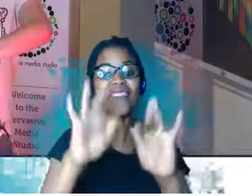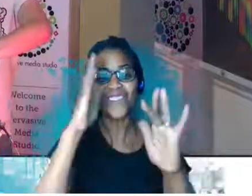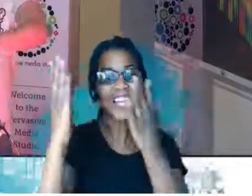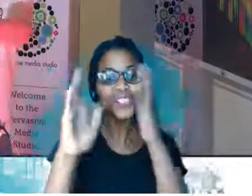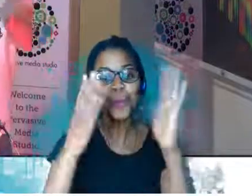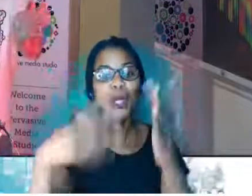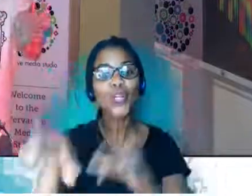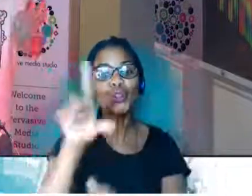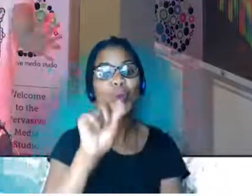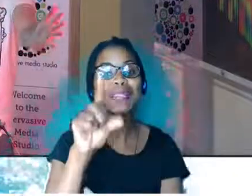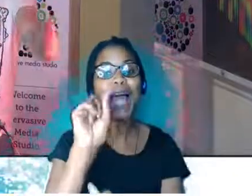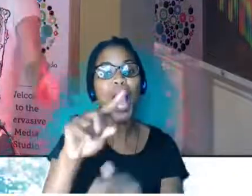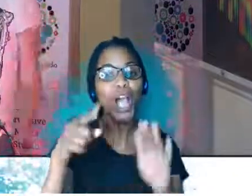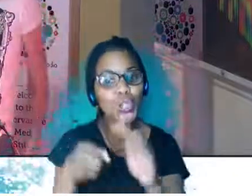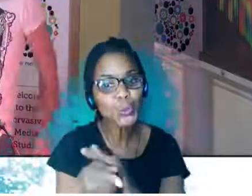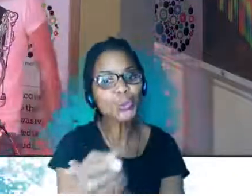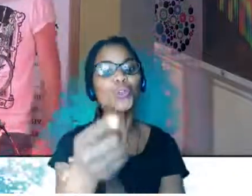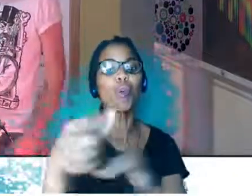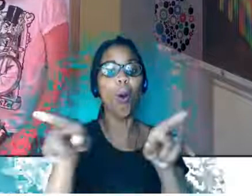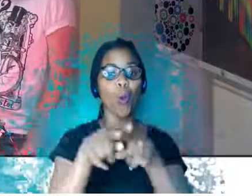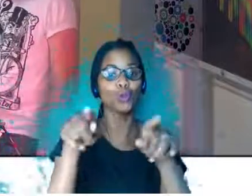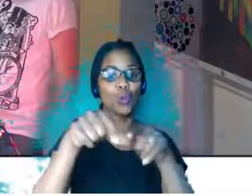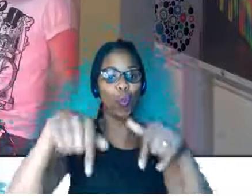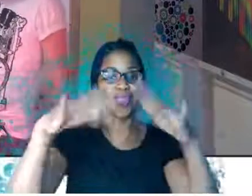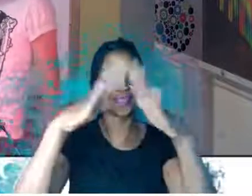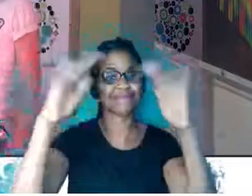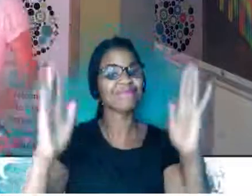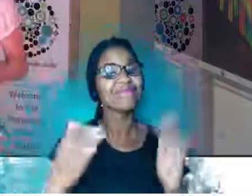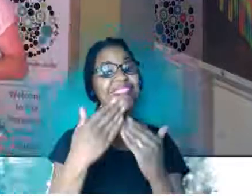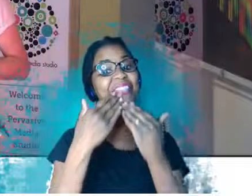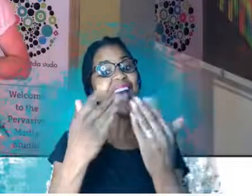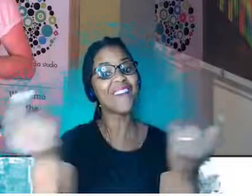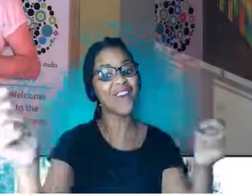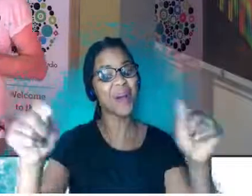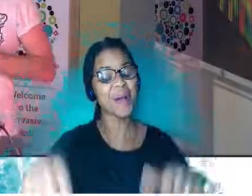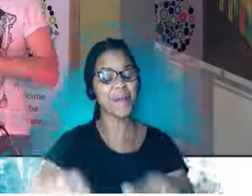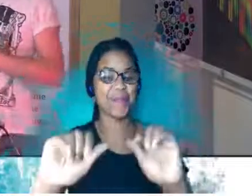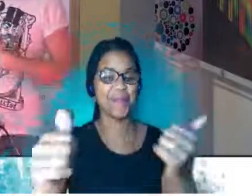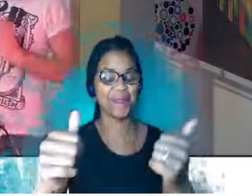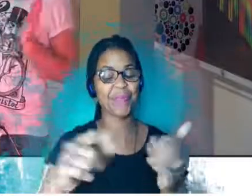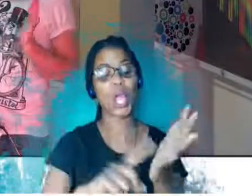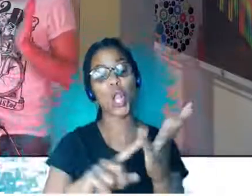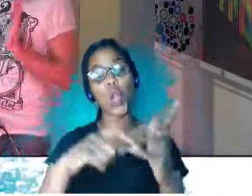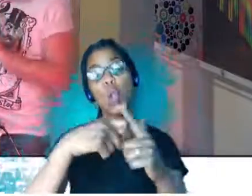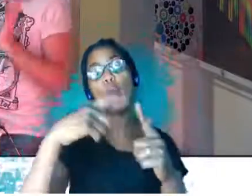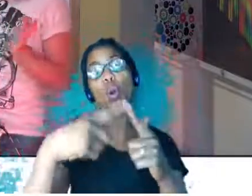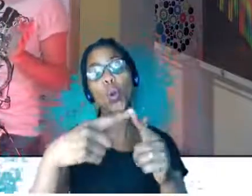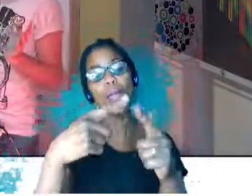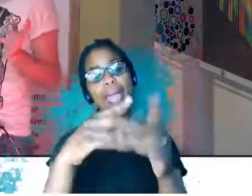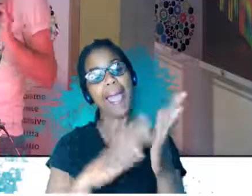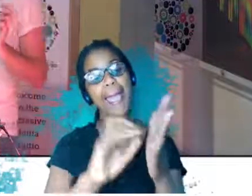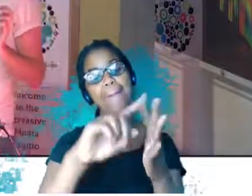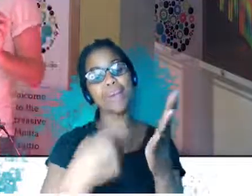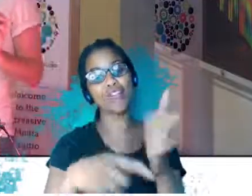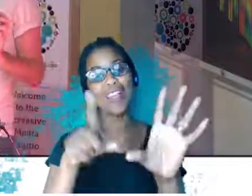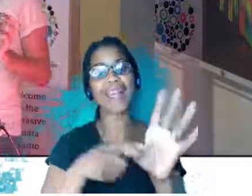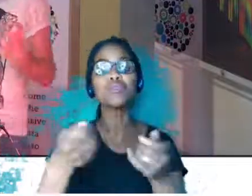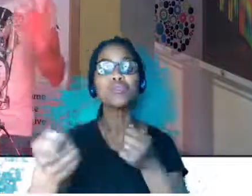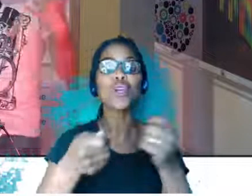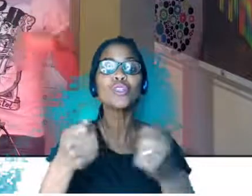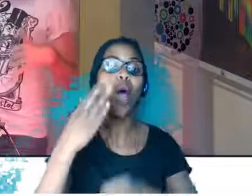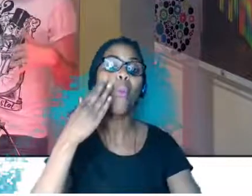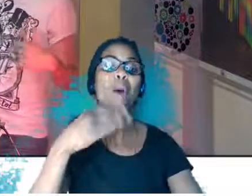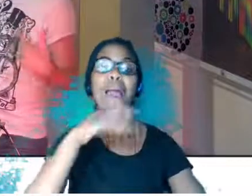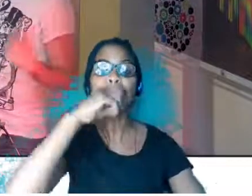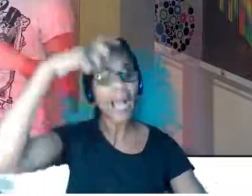simultaneously, but also in the building. Thanks very much for coming in. I am Luke Henry. I'm basically the studio producer. I'm a white man with a large huge beard.